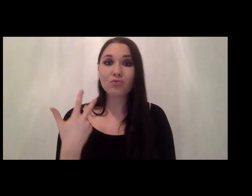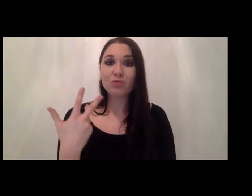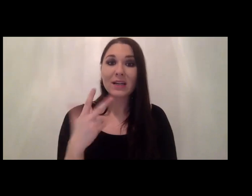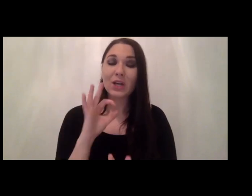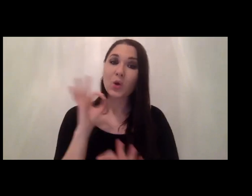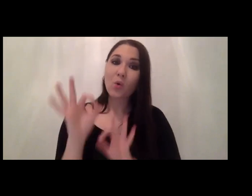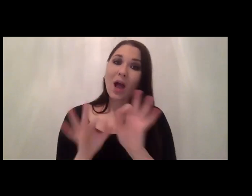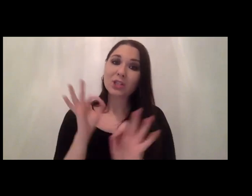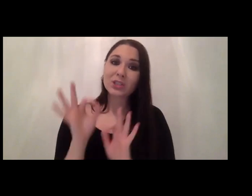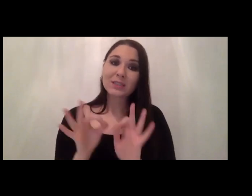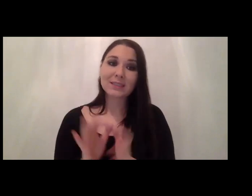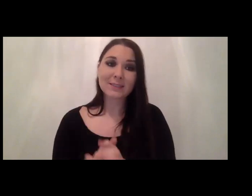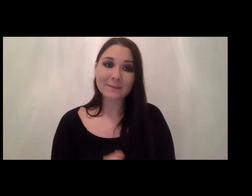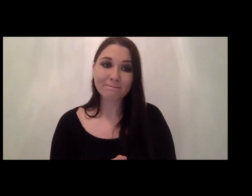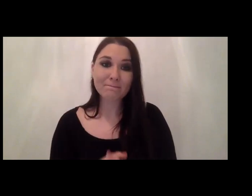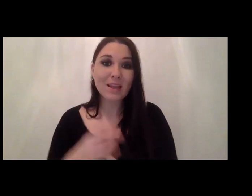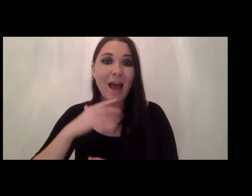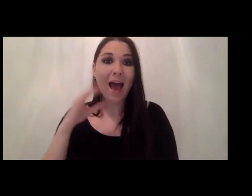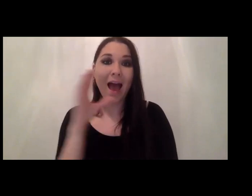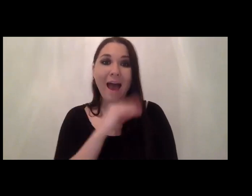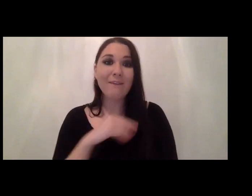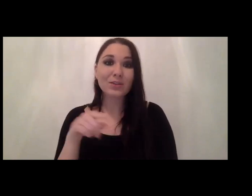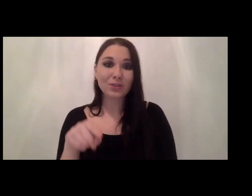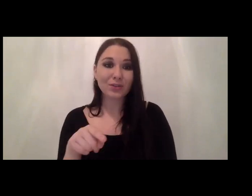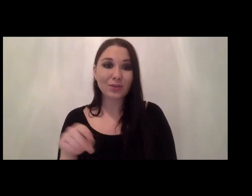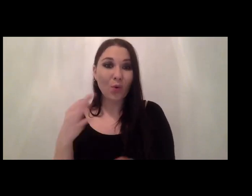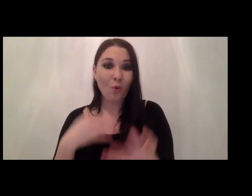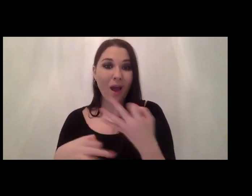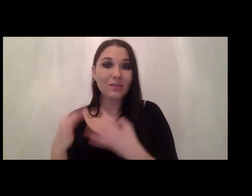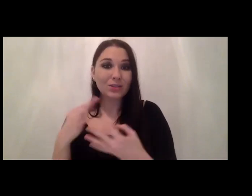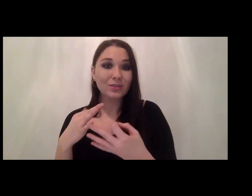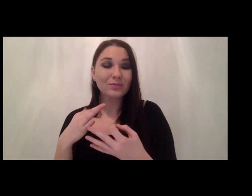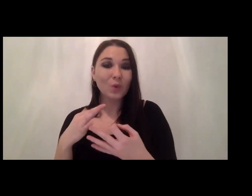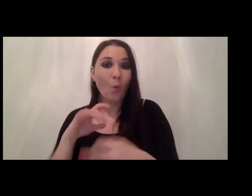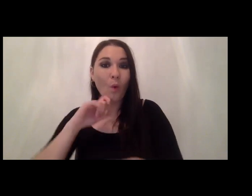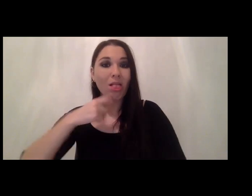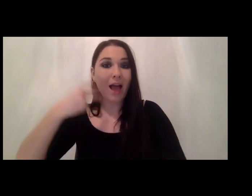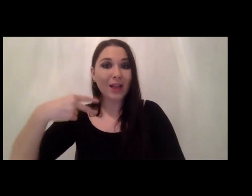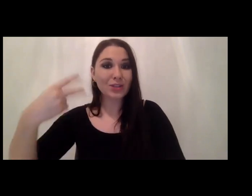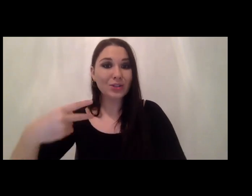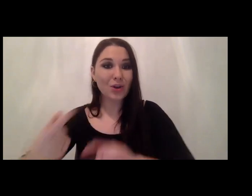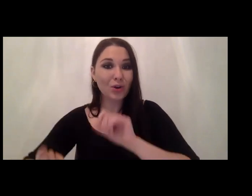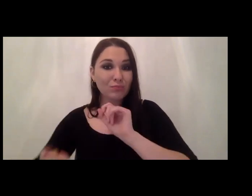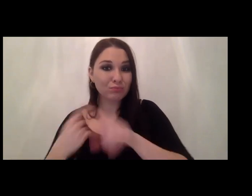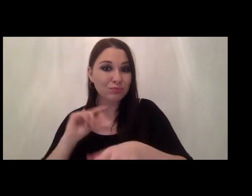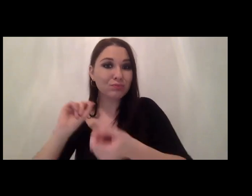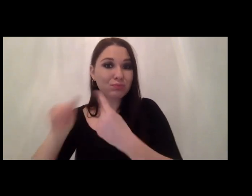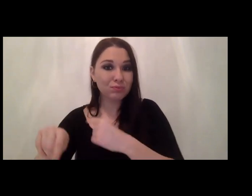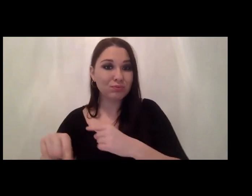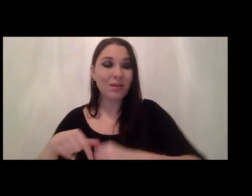ask you for the q a session after so everyone who has asked the question we will come around to it um after the final presentation